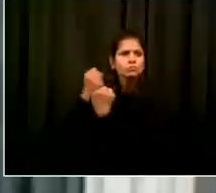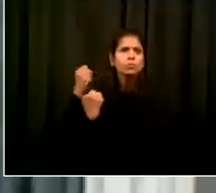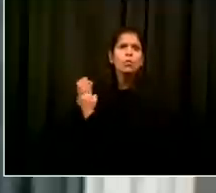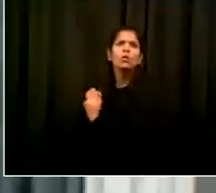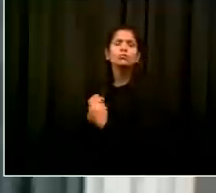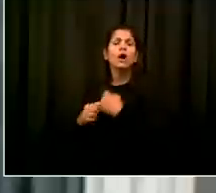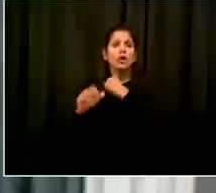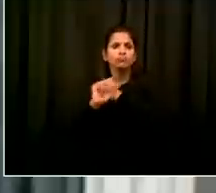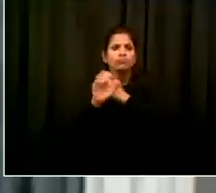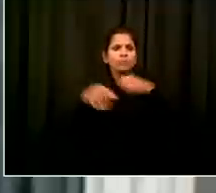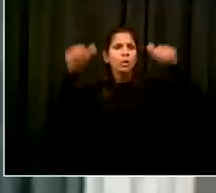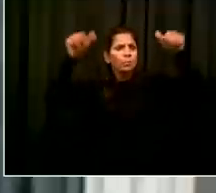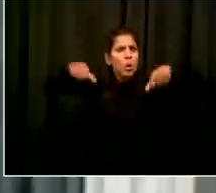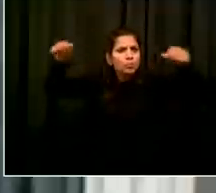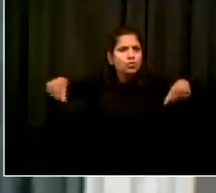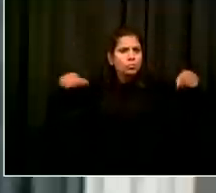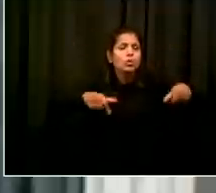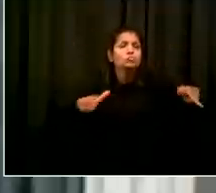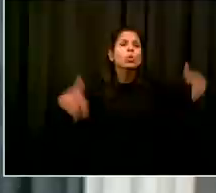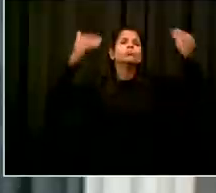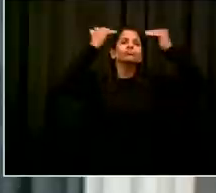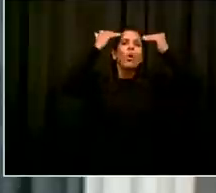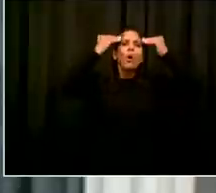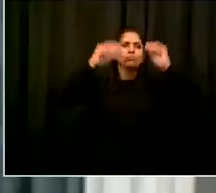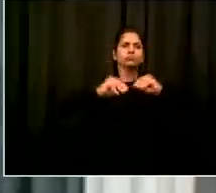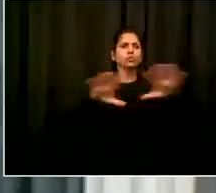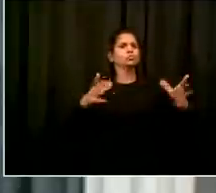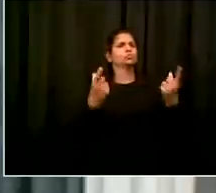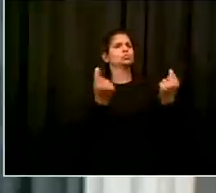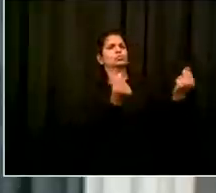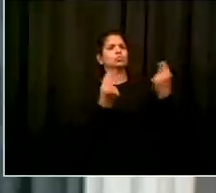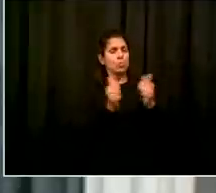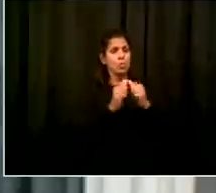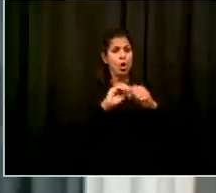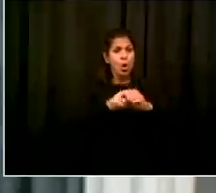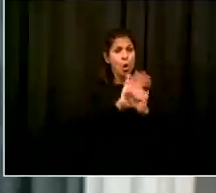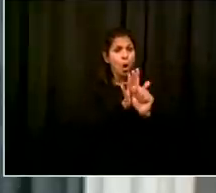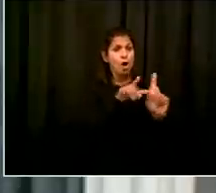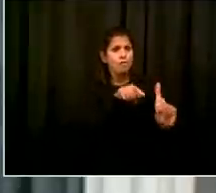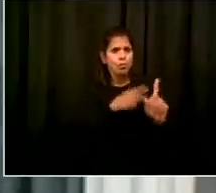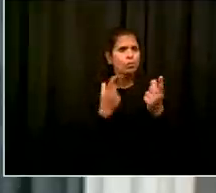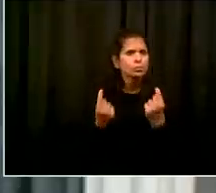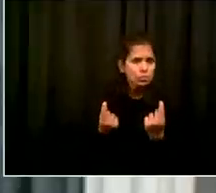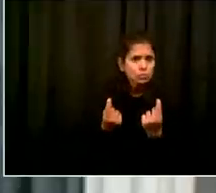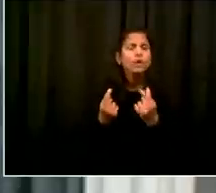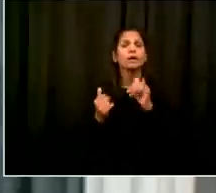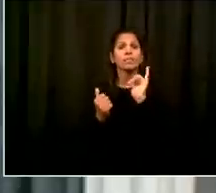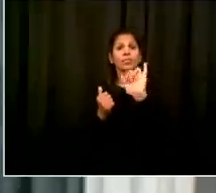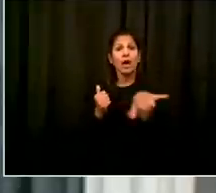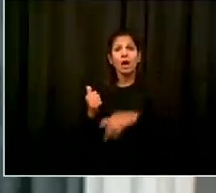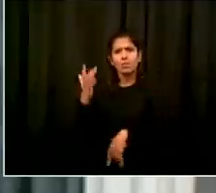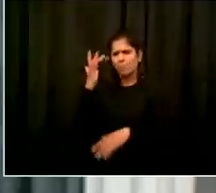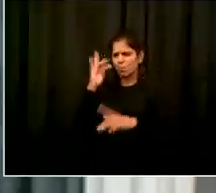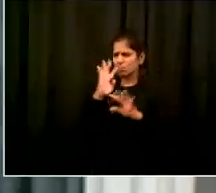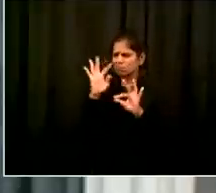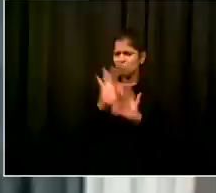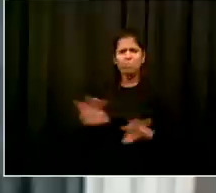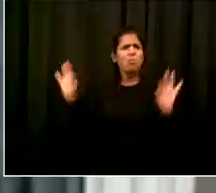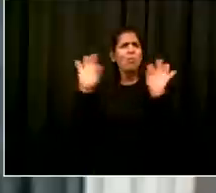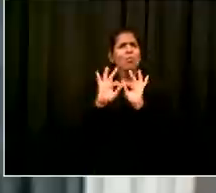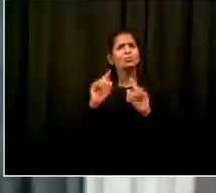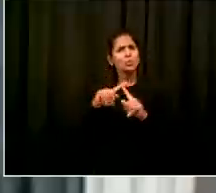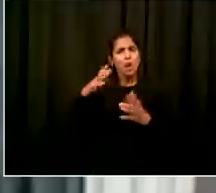resources in these six neighborhoods at both urgent care and community provider offices we aim to be seen